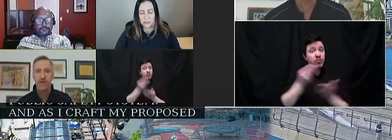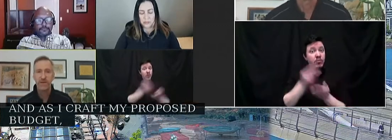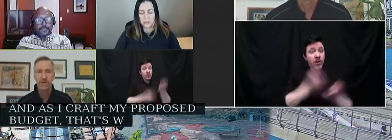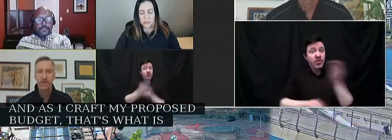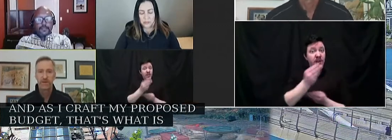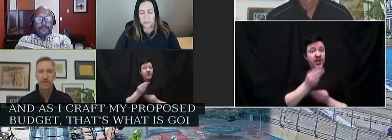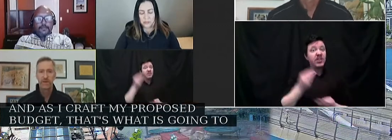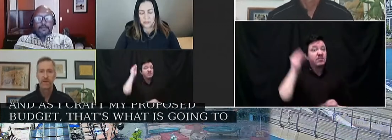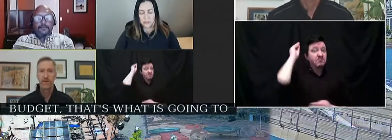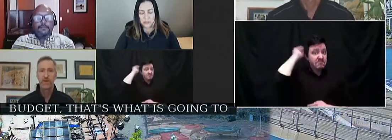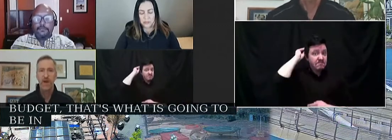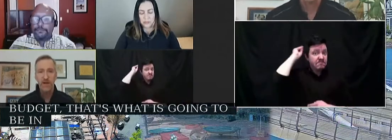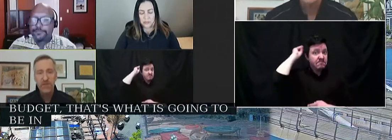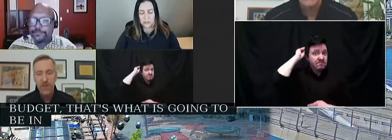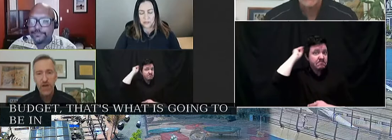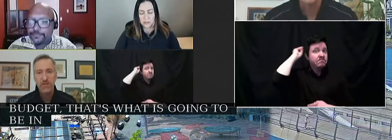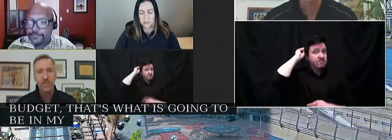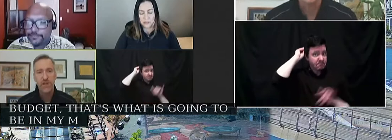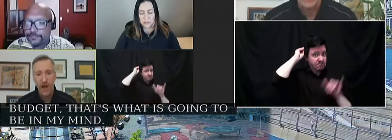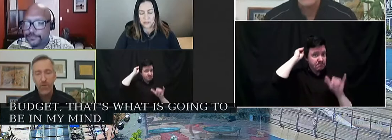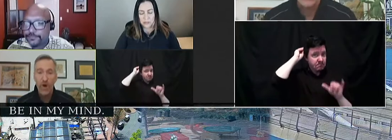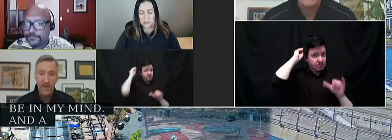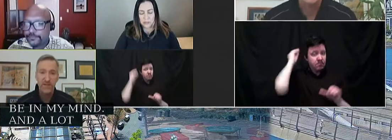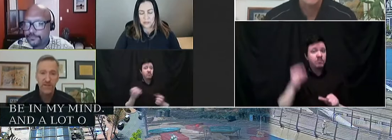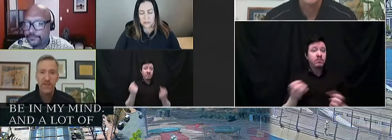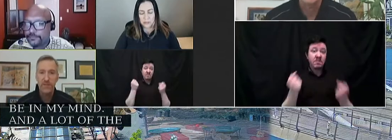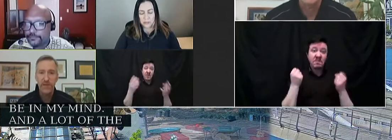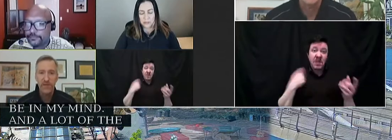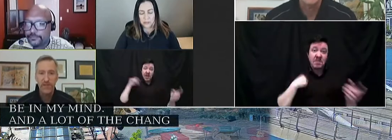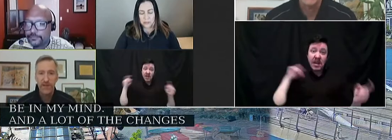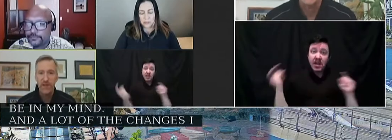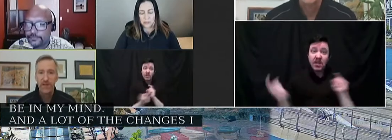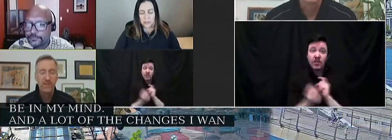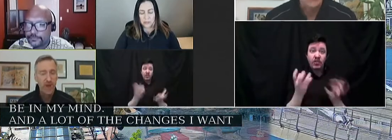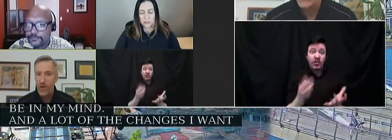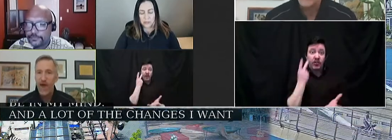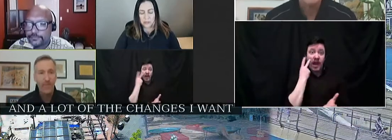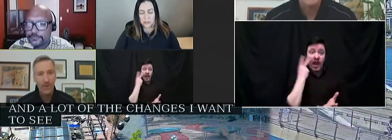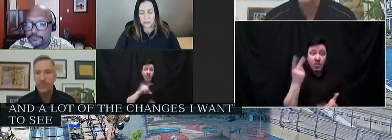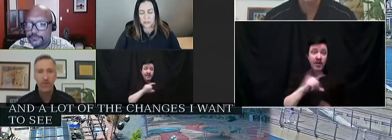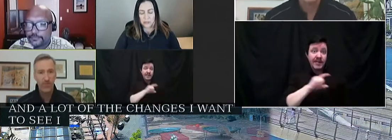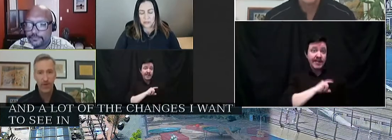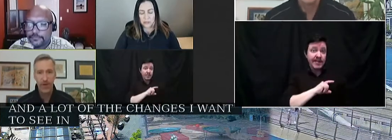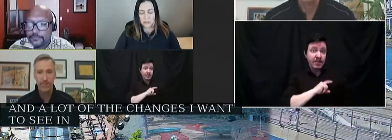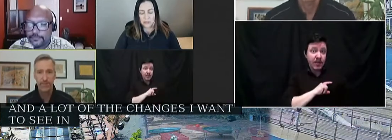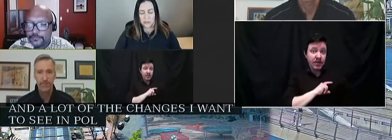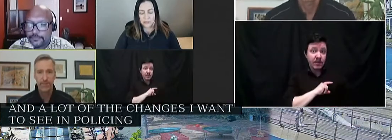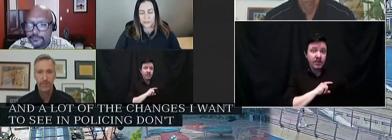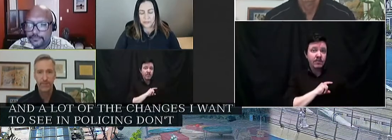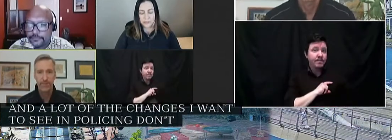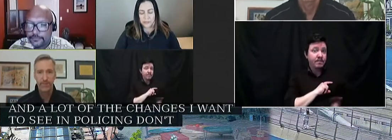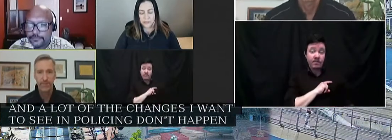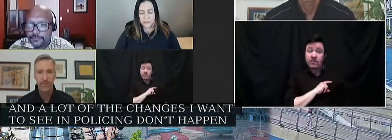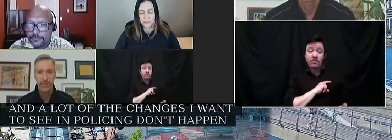in my mind. And a lot of the changes I want to see in policing don't happen for free.